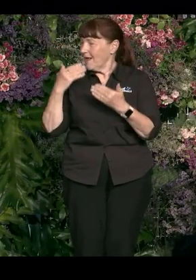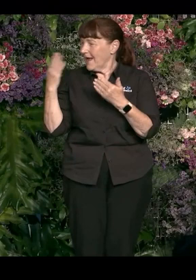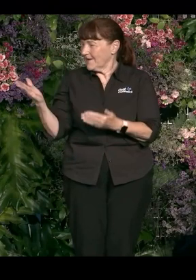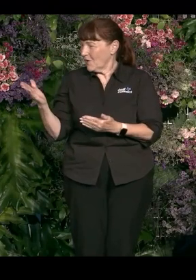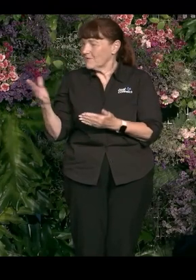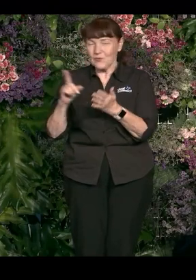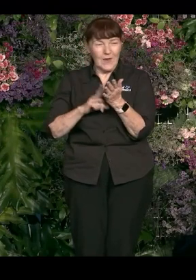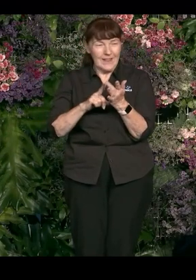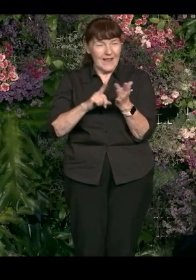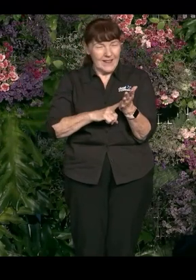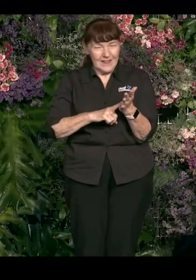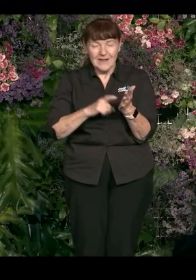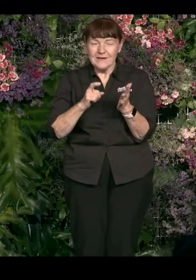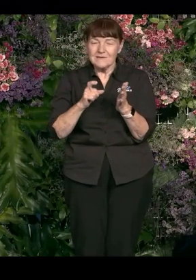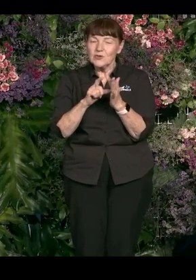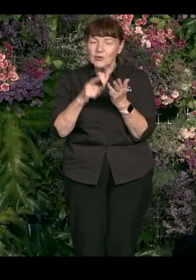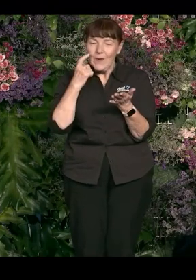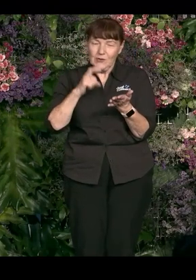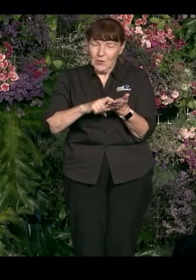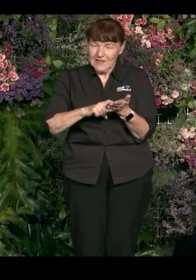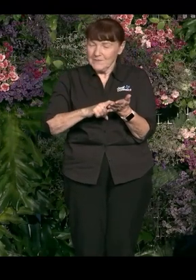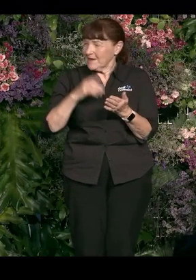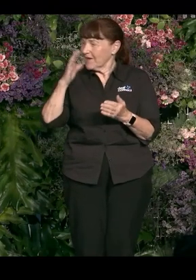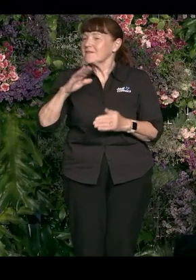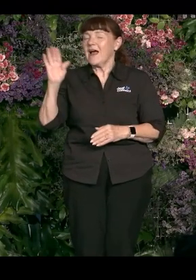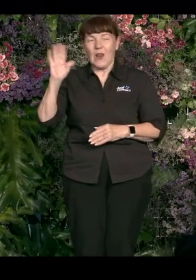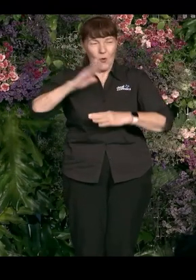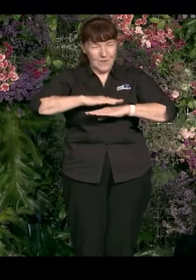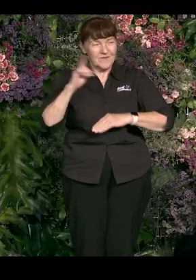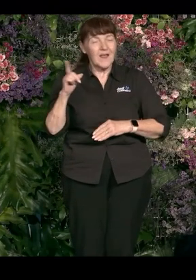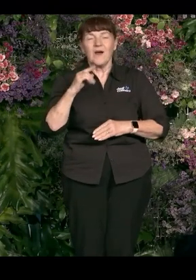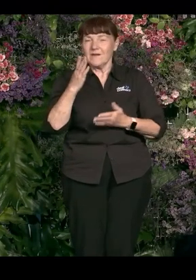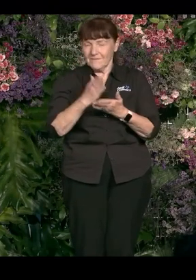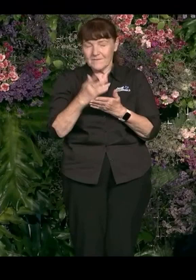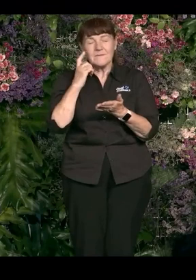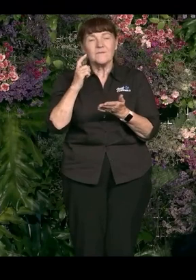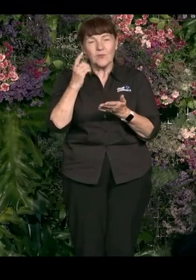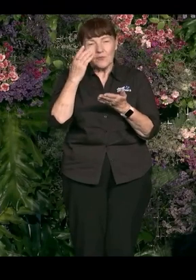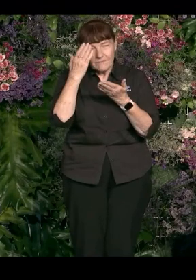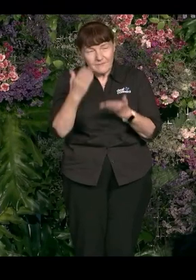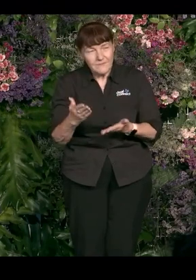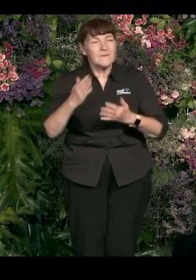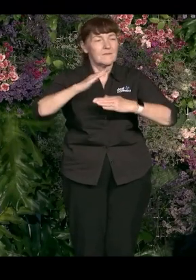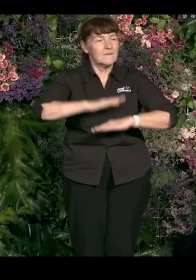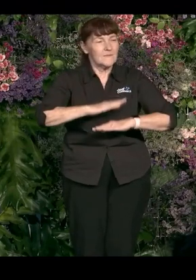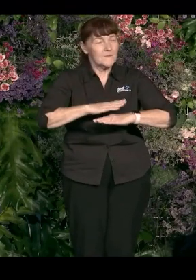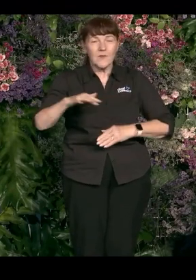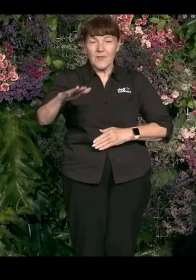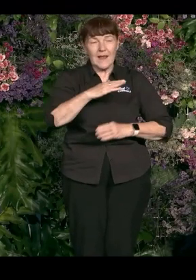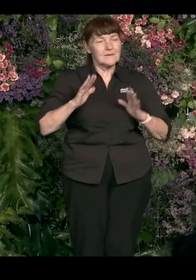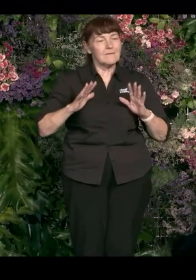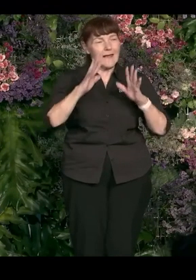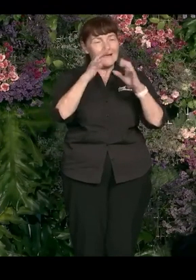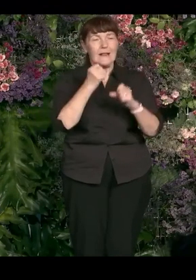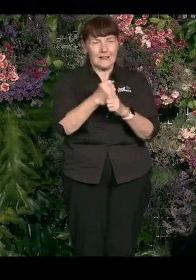to Lil to do the Acknowledgement of Country. Hi, everyone. I'd certainly like to acknowledge Country, acknowledge that we are on the lands of the